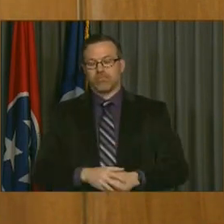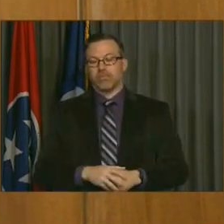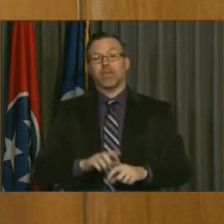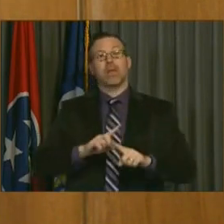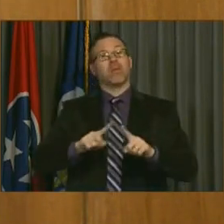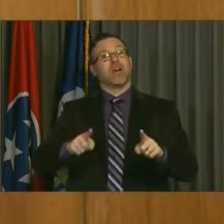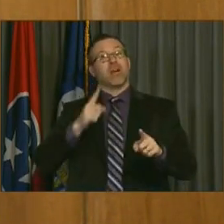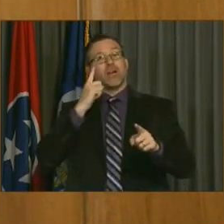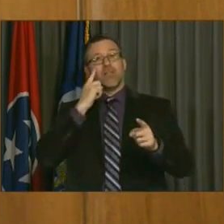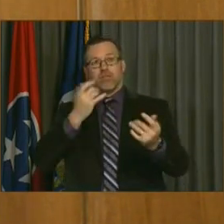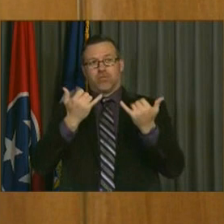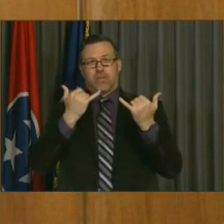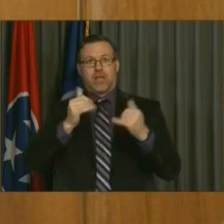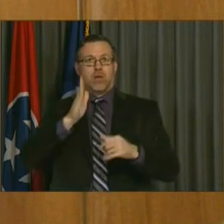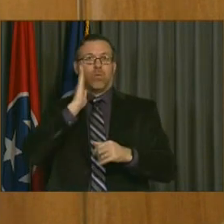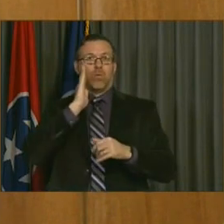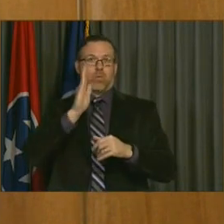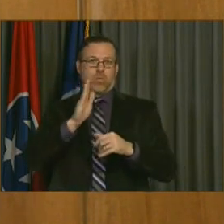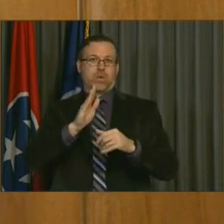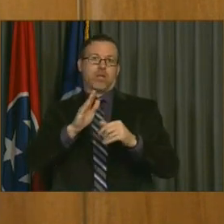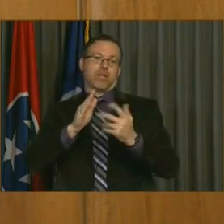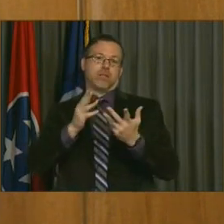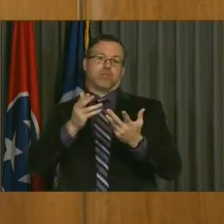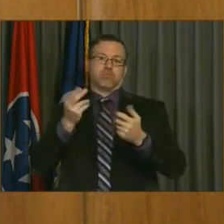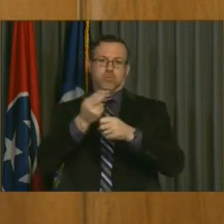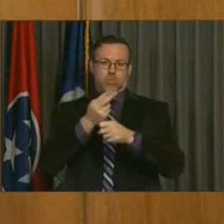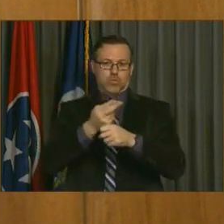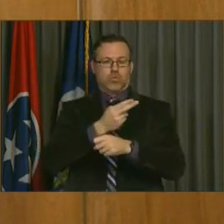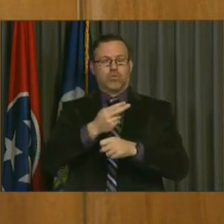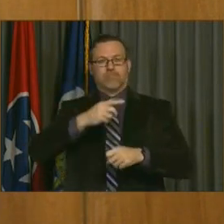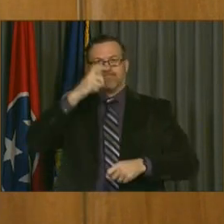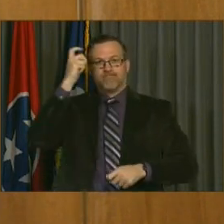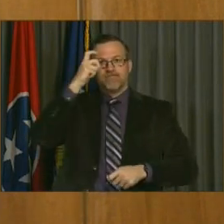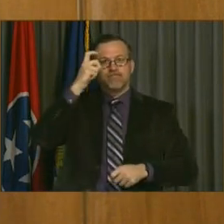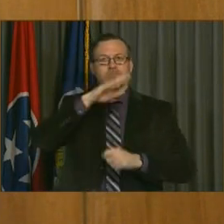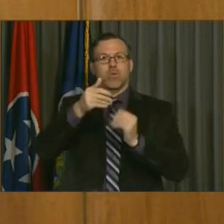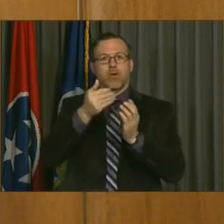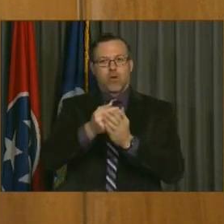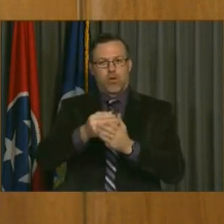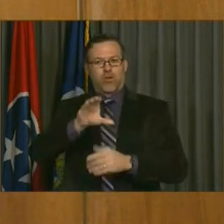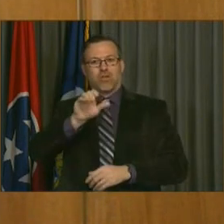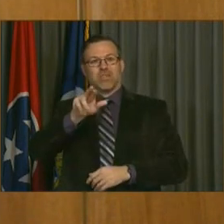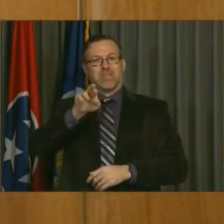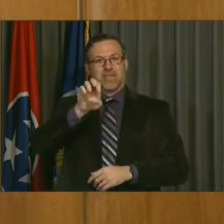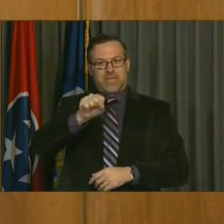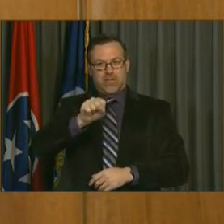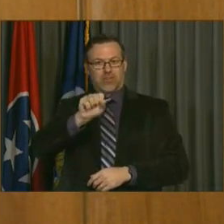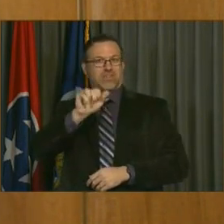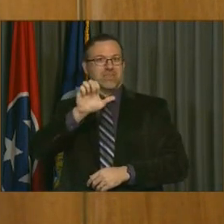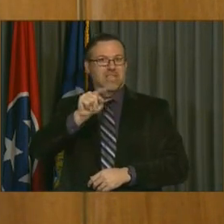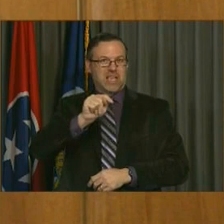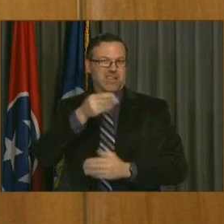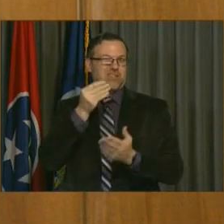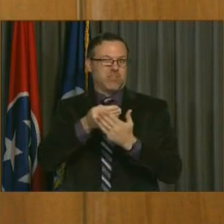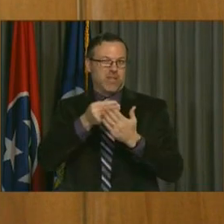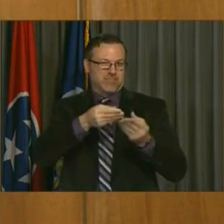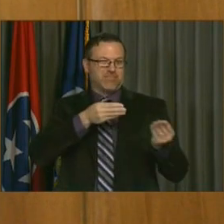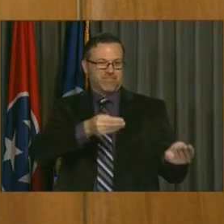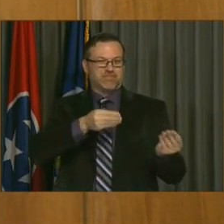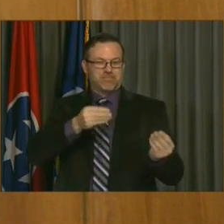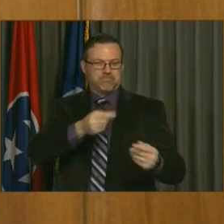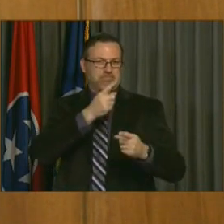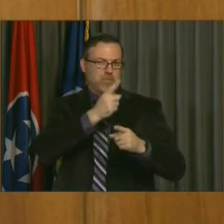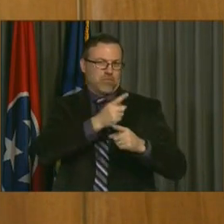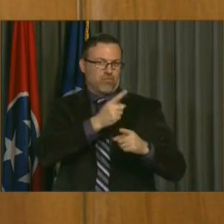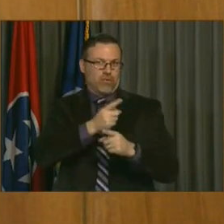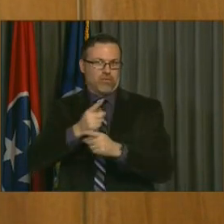a full plan to optimize all of the current CARES Act funding available to Metro and its agencies. For example,